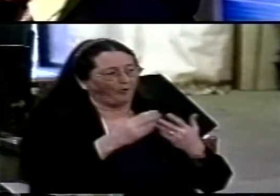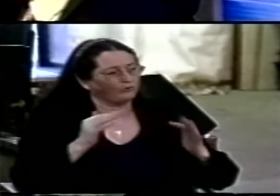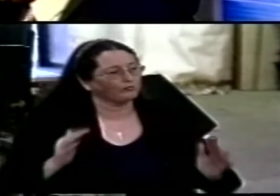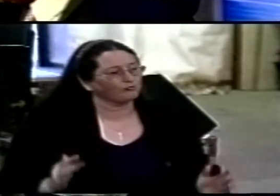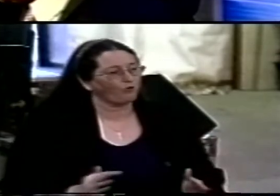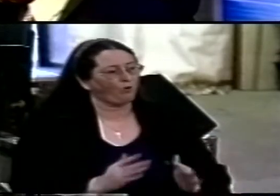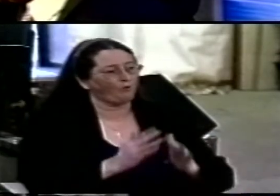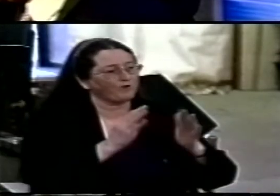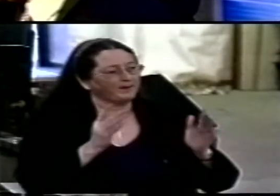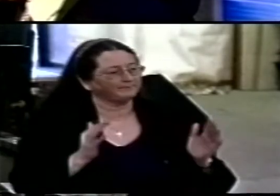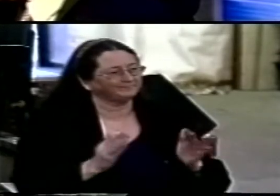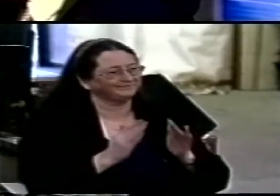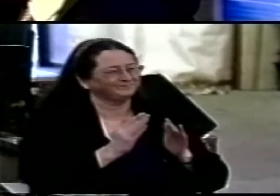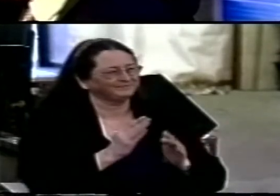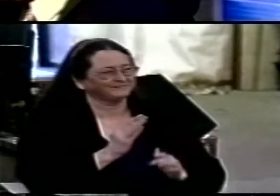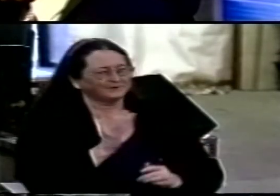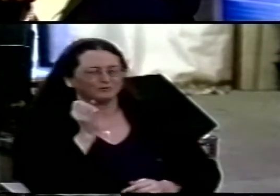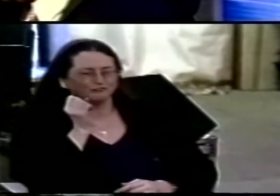glory is a funny word